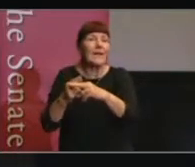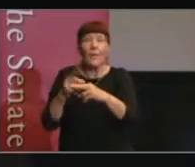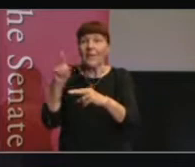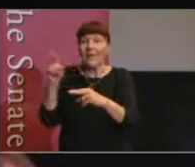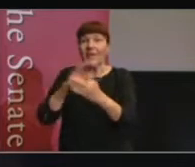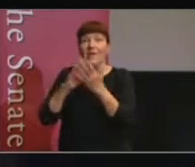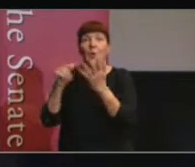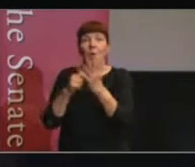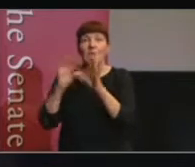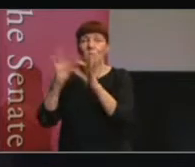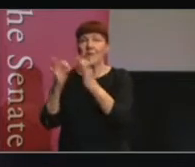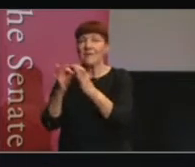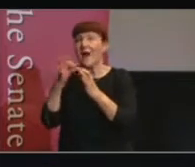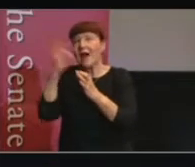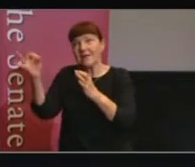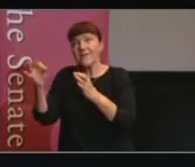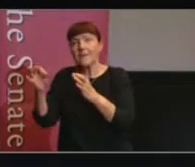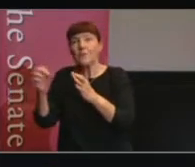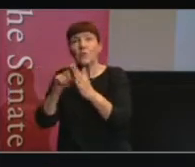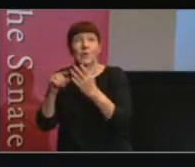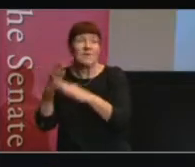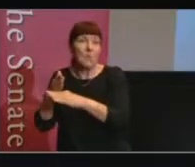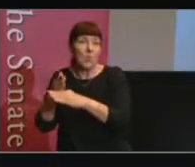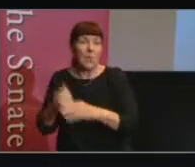organisation and get them to do some of the work for you.